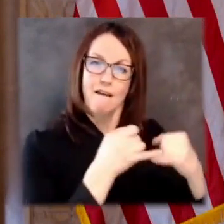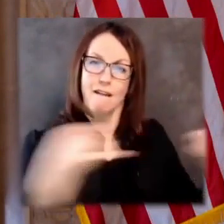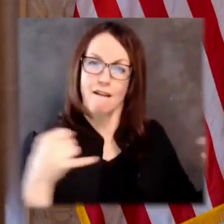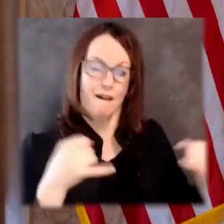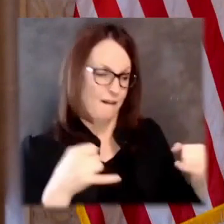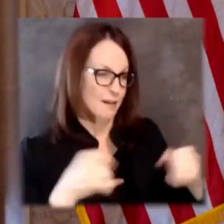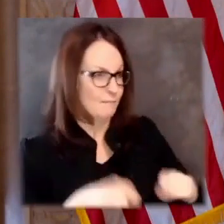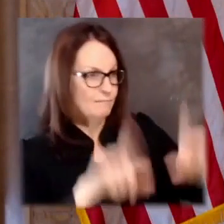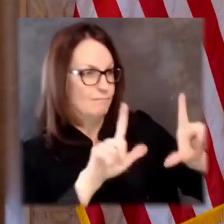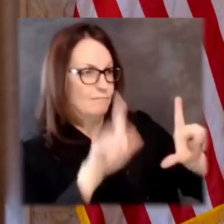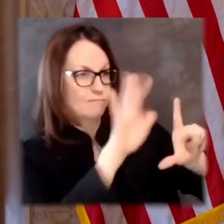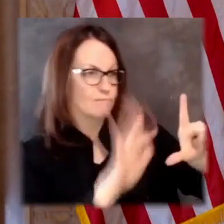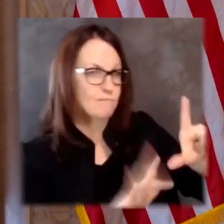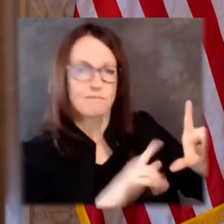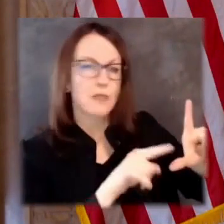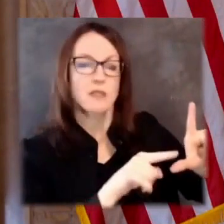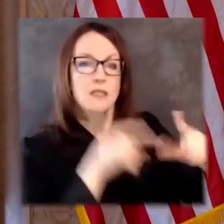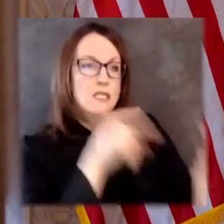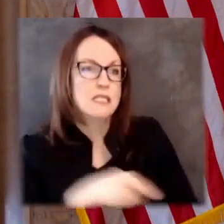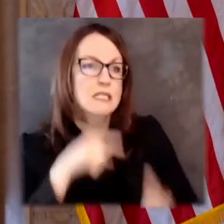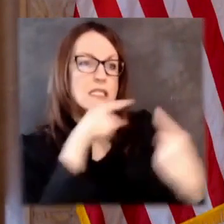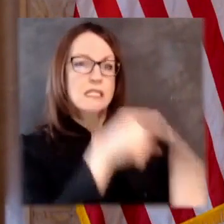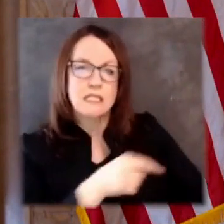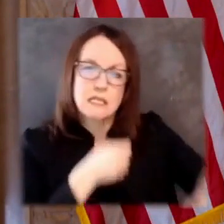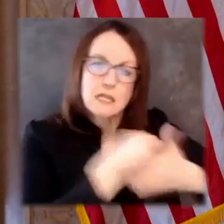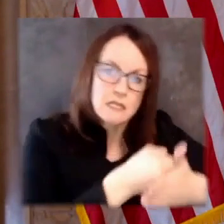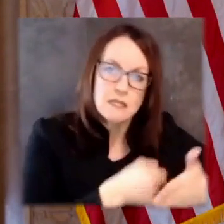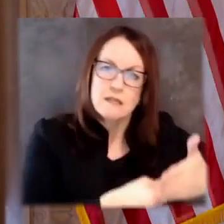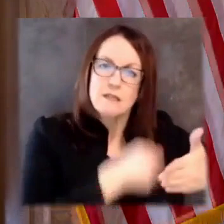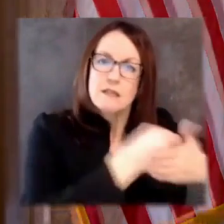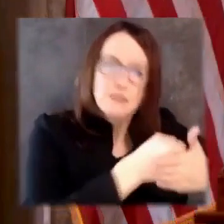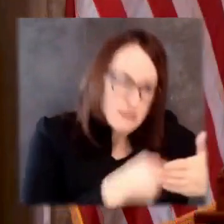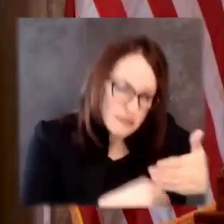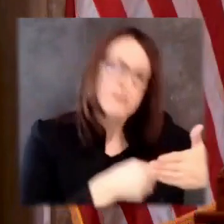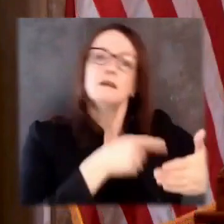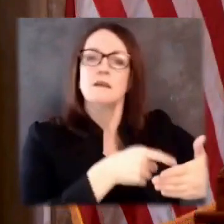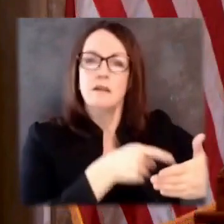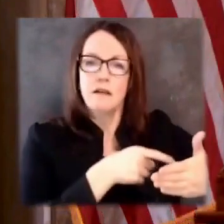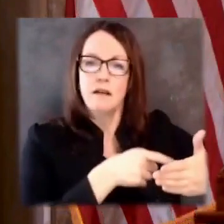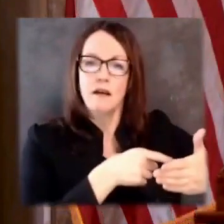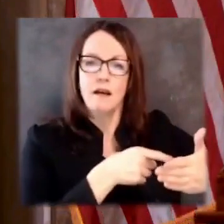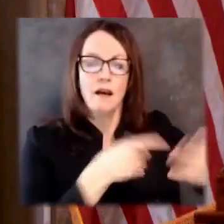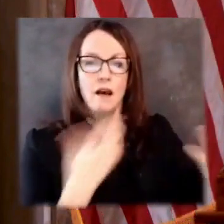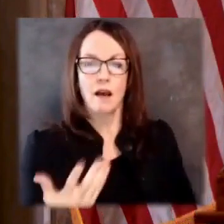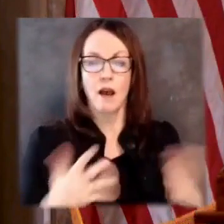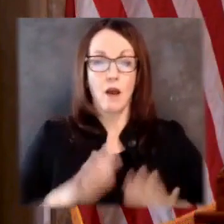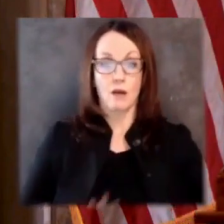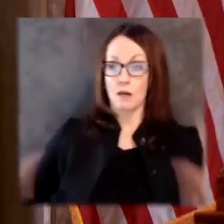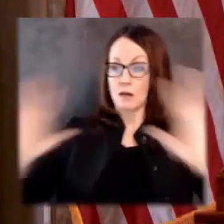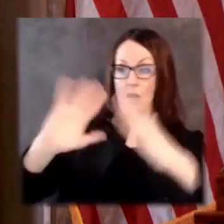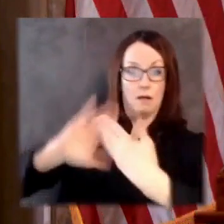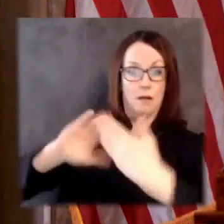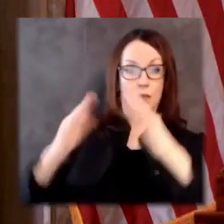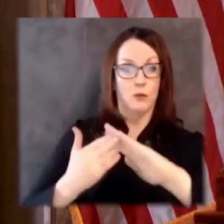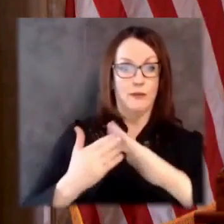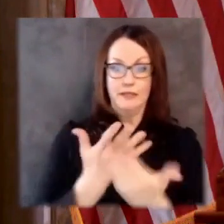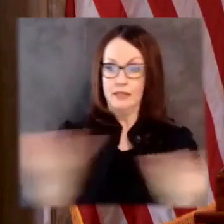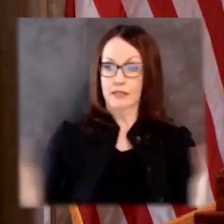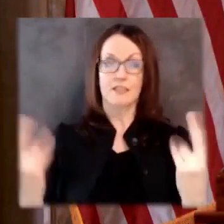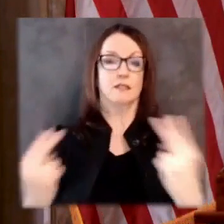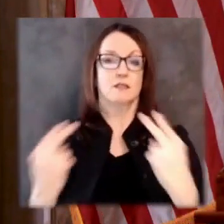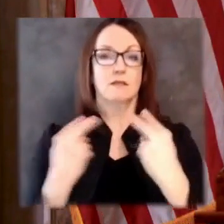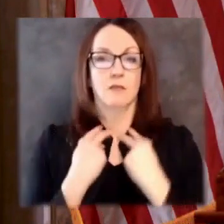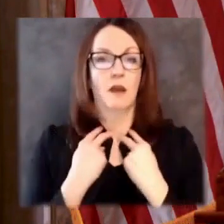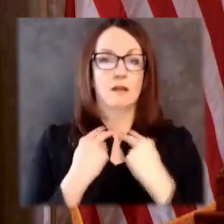tools or lack of connectivity in their area. And in some communities, consumers didn't have the internet connection